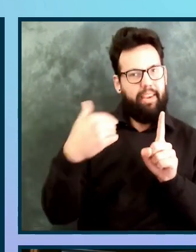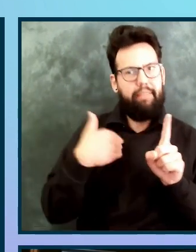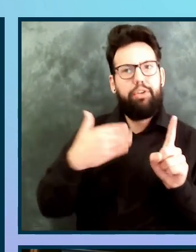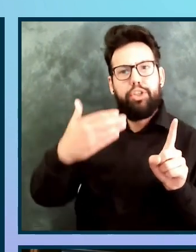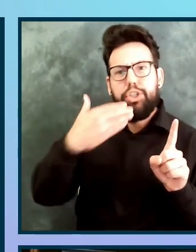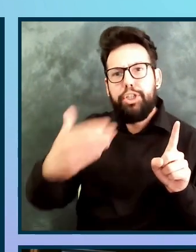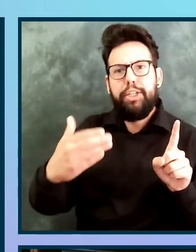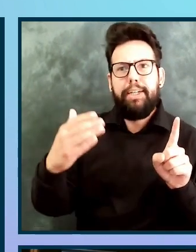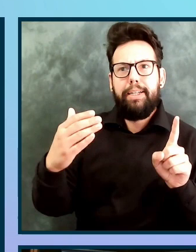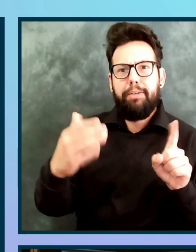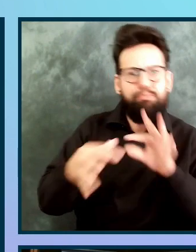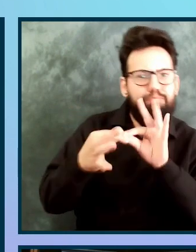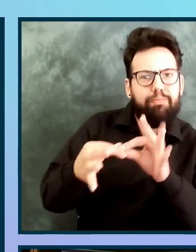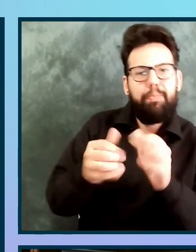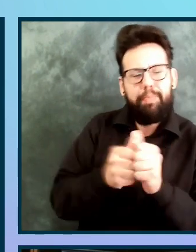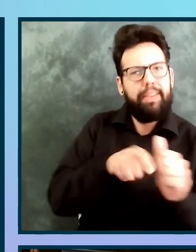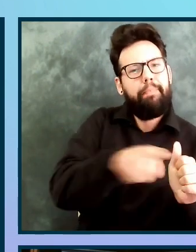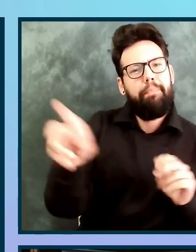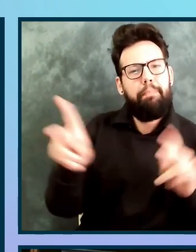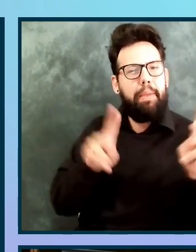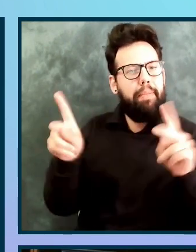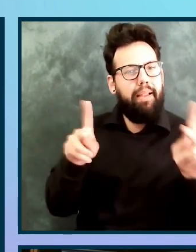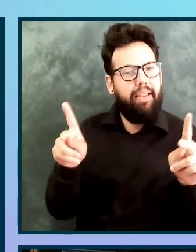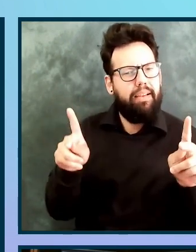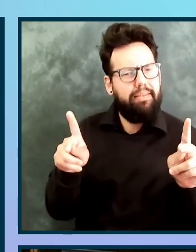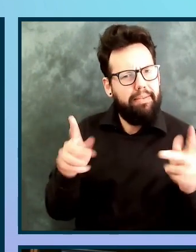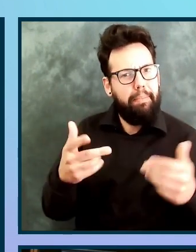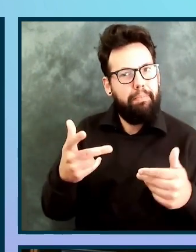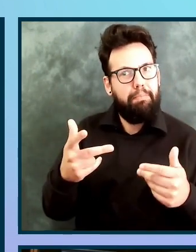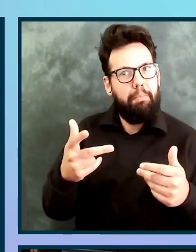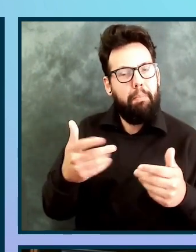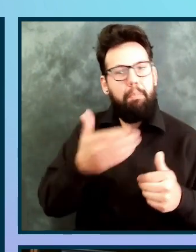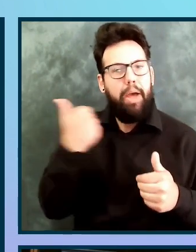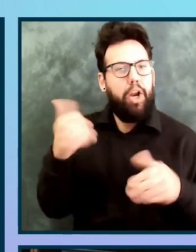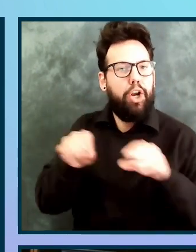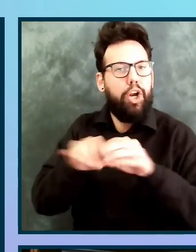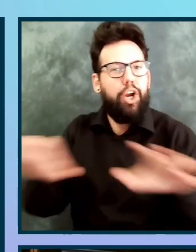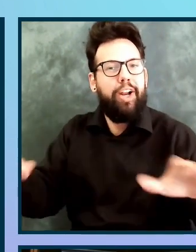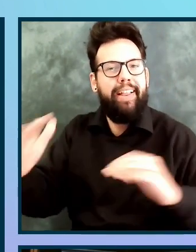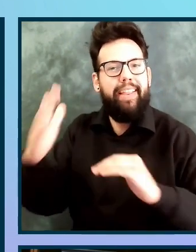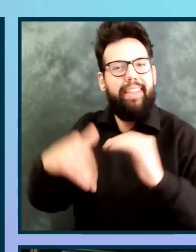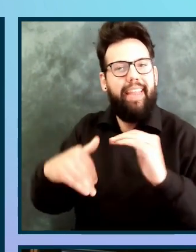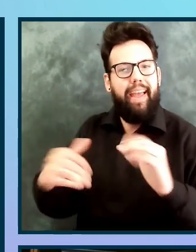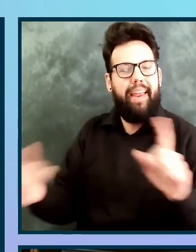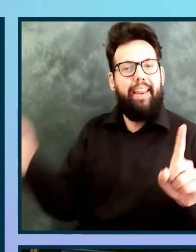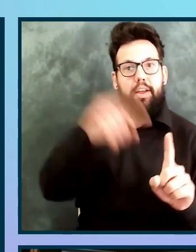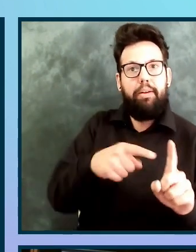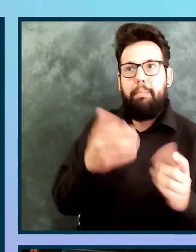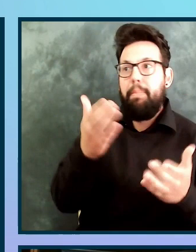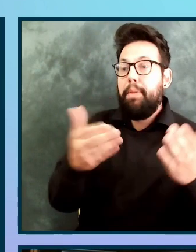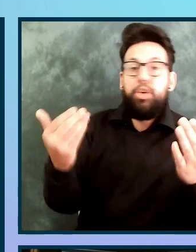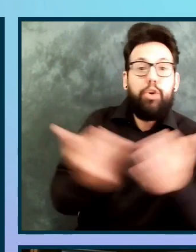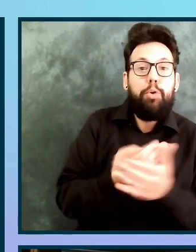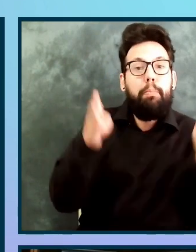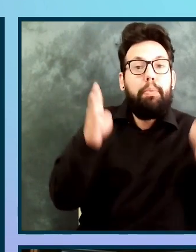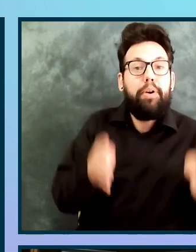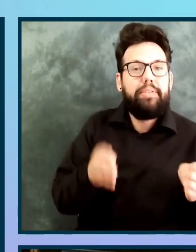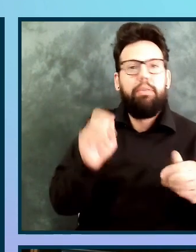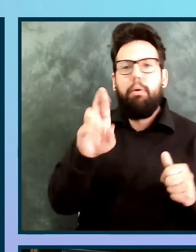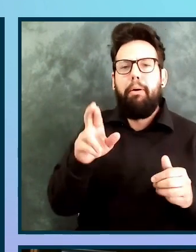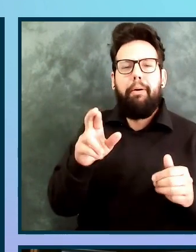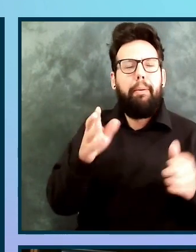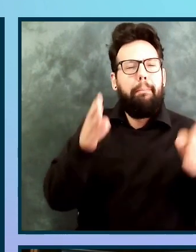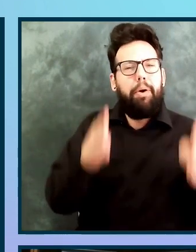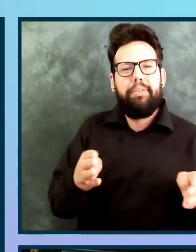it's going to go generally well, versus someone that maybe the team members don't know or has a history of vague communication.